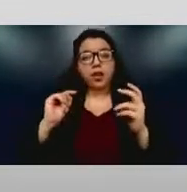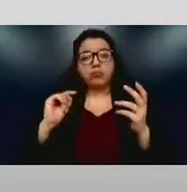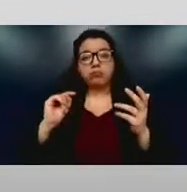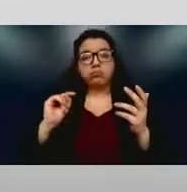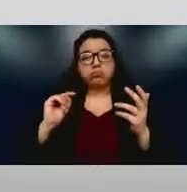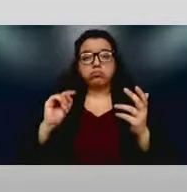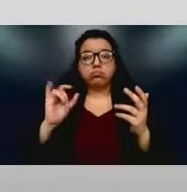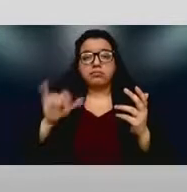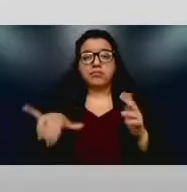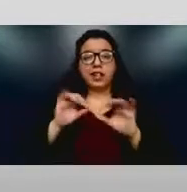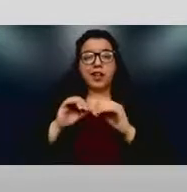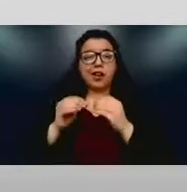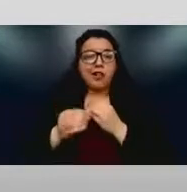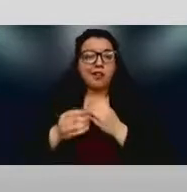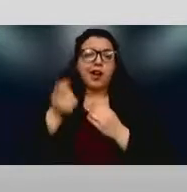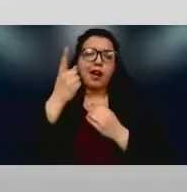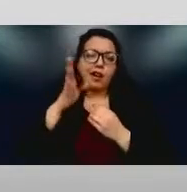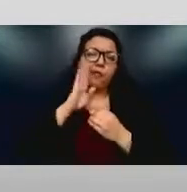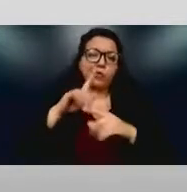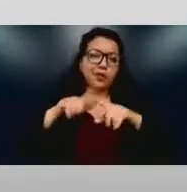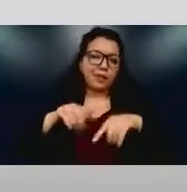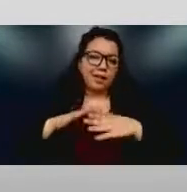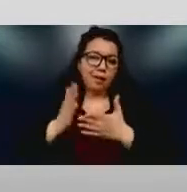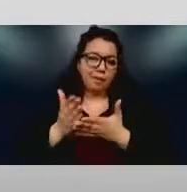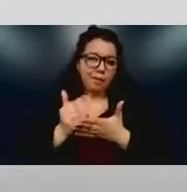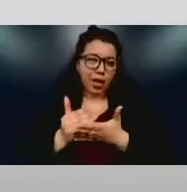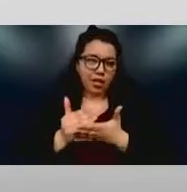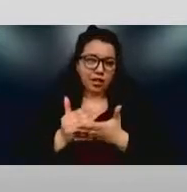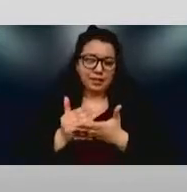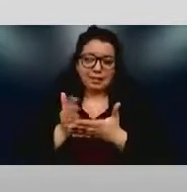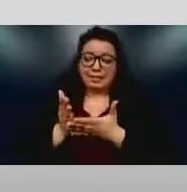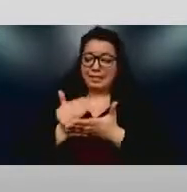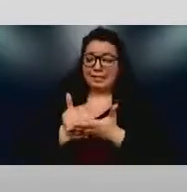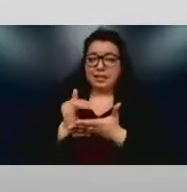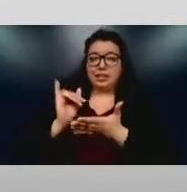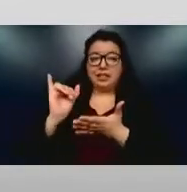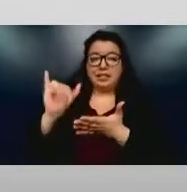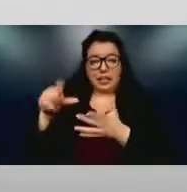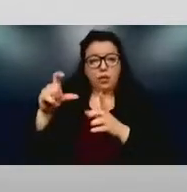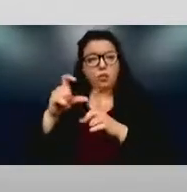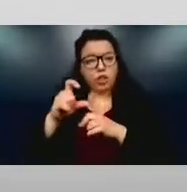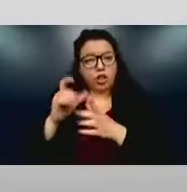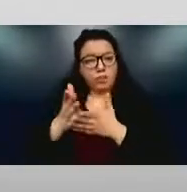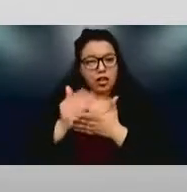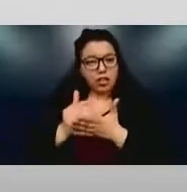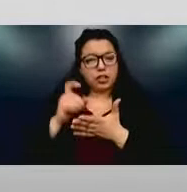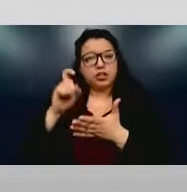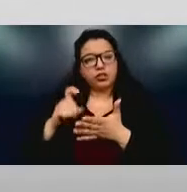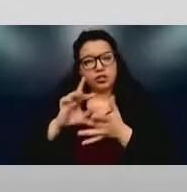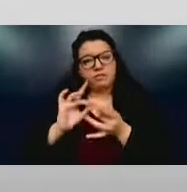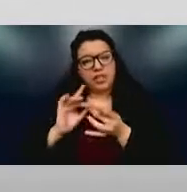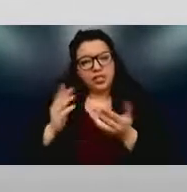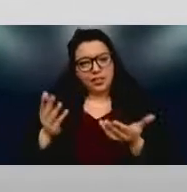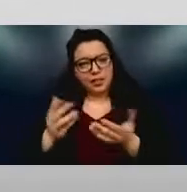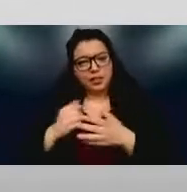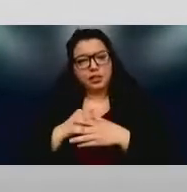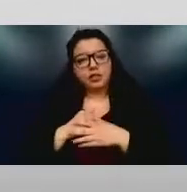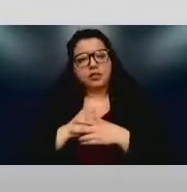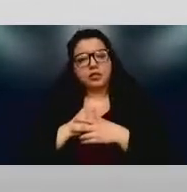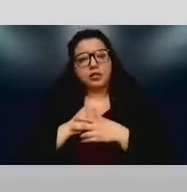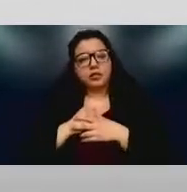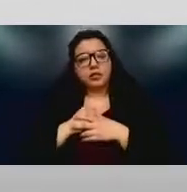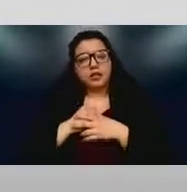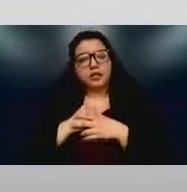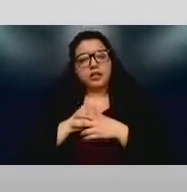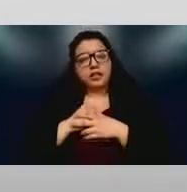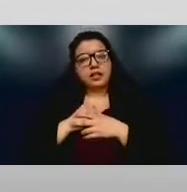quite frankly, budgets, uh, which is a word that should be brought up here, uh, you know, uh, in